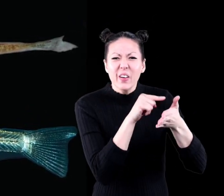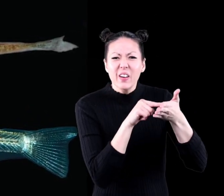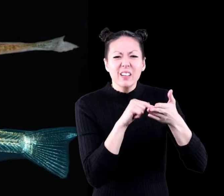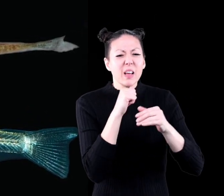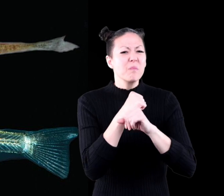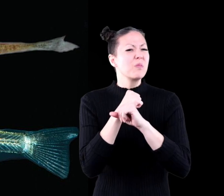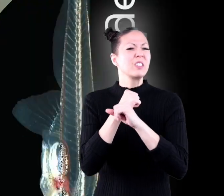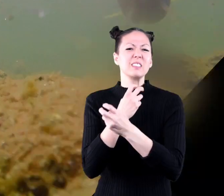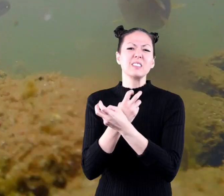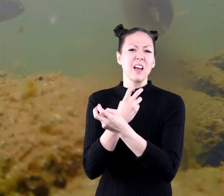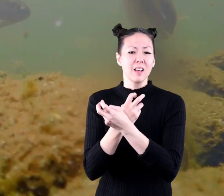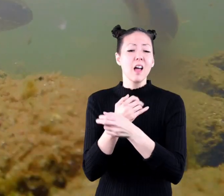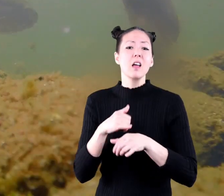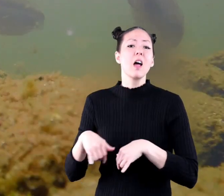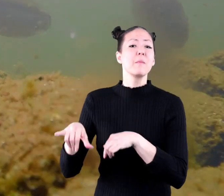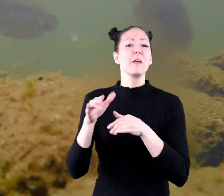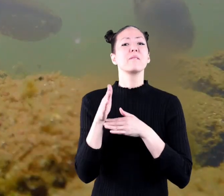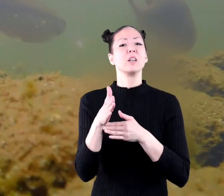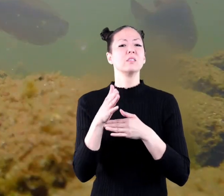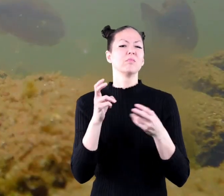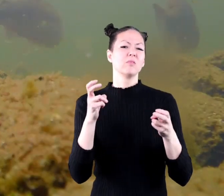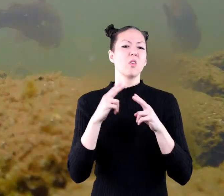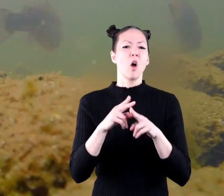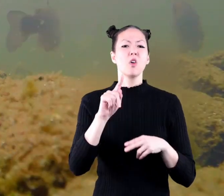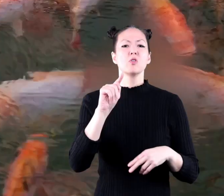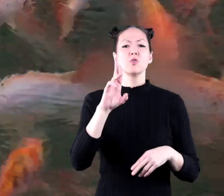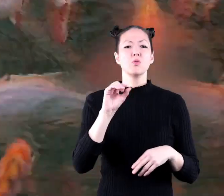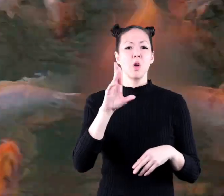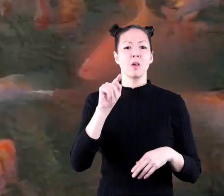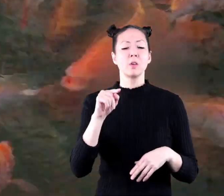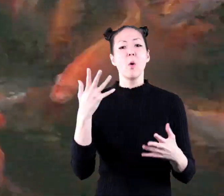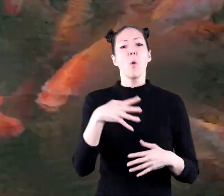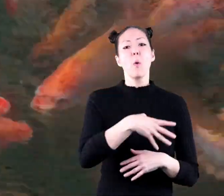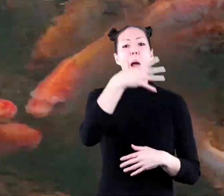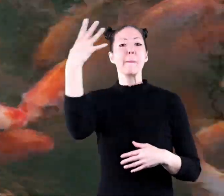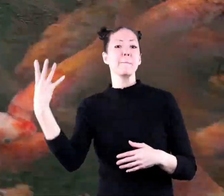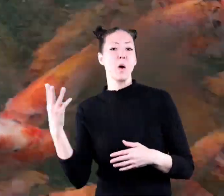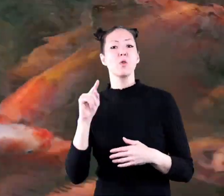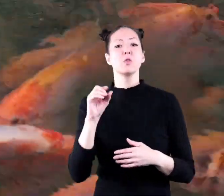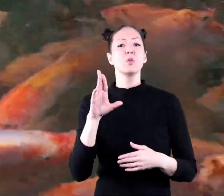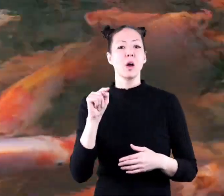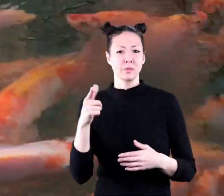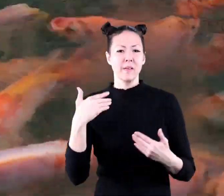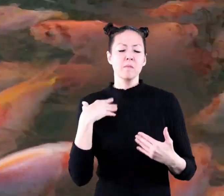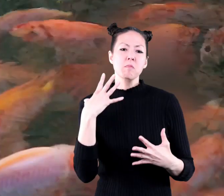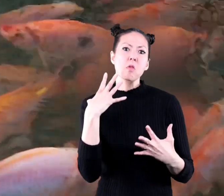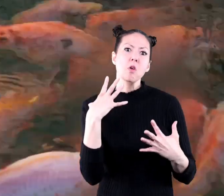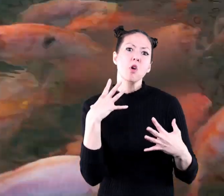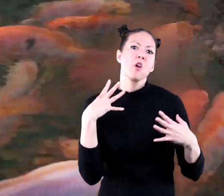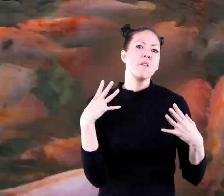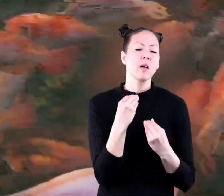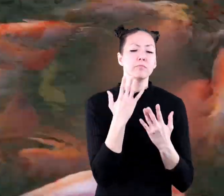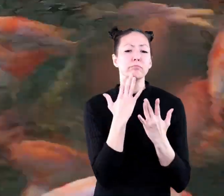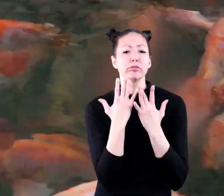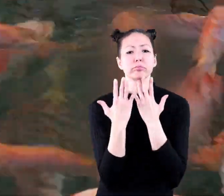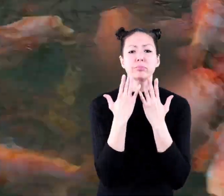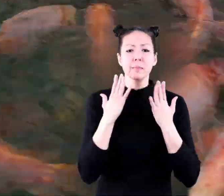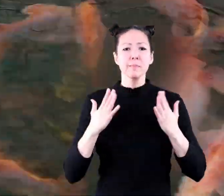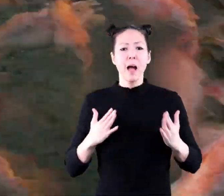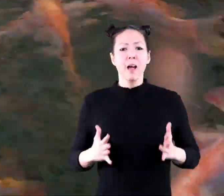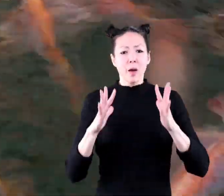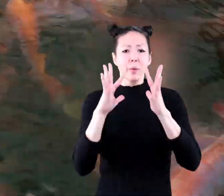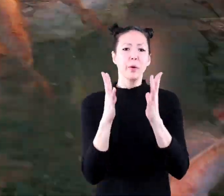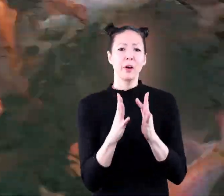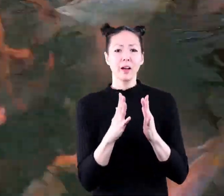skeleton a common fish is a trout a rainbow trout has beautifully colored skin which